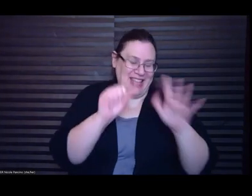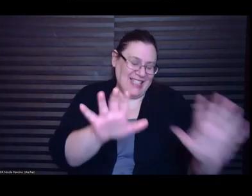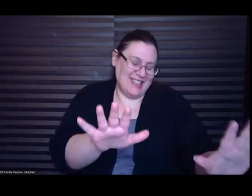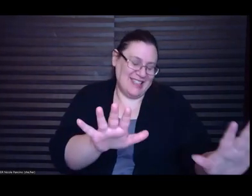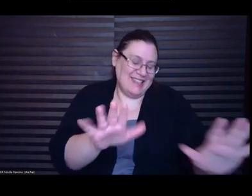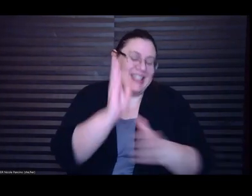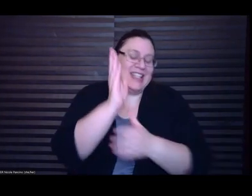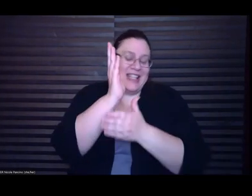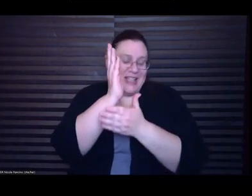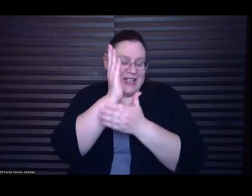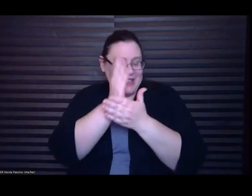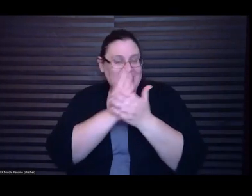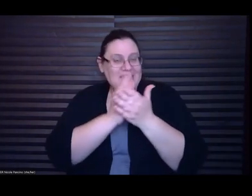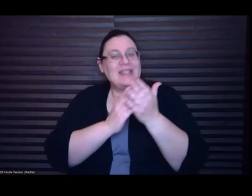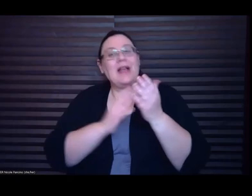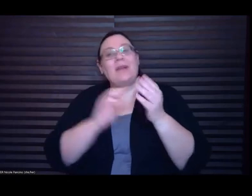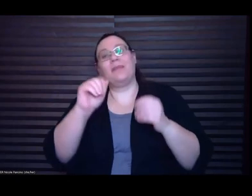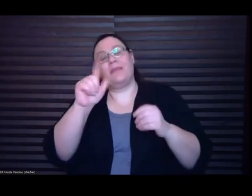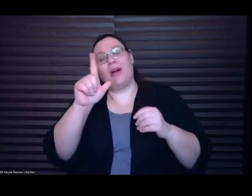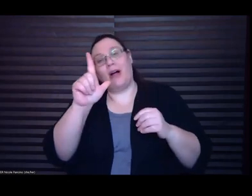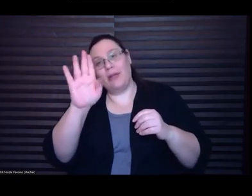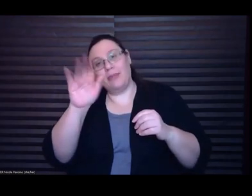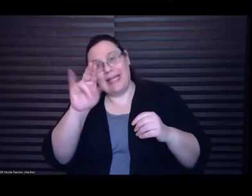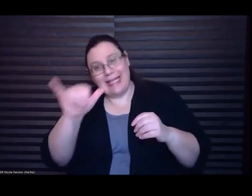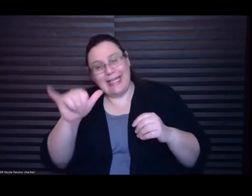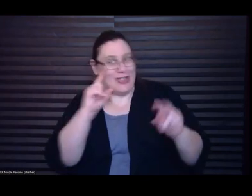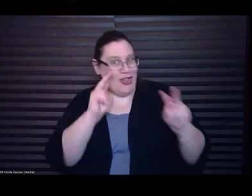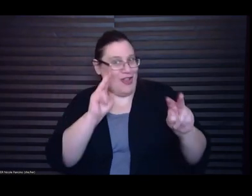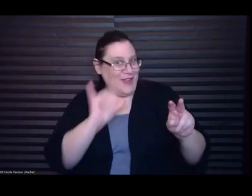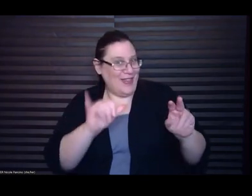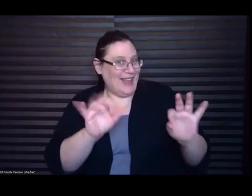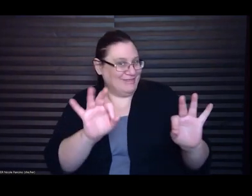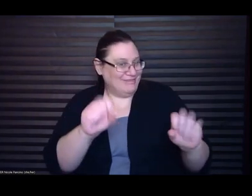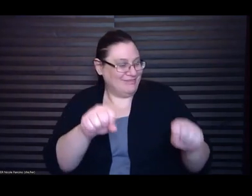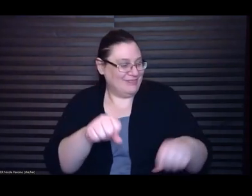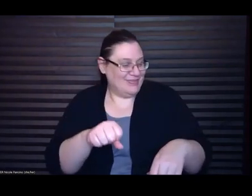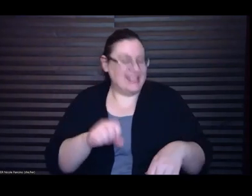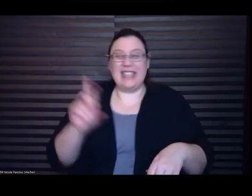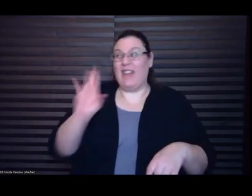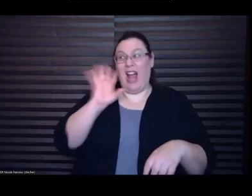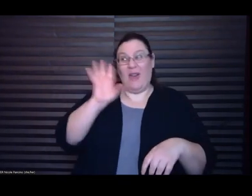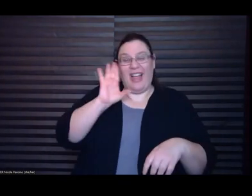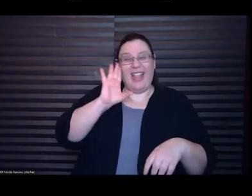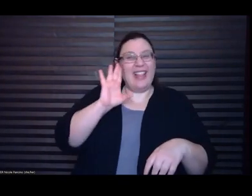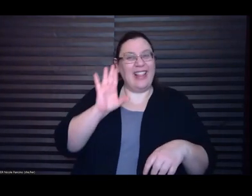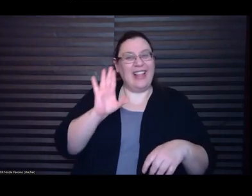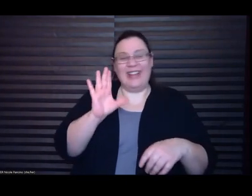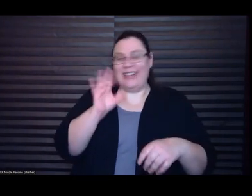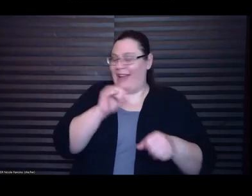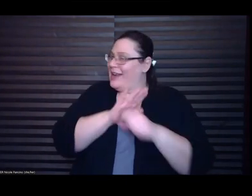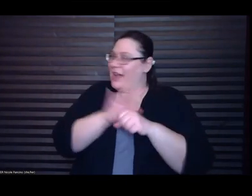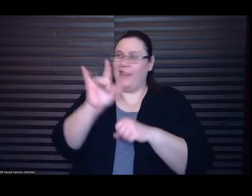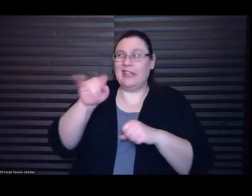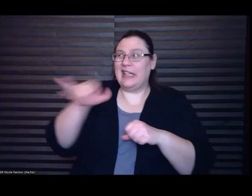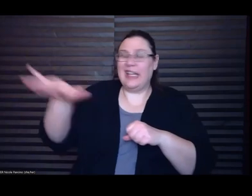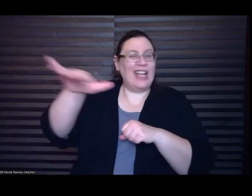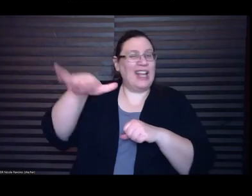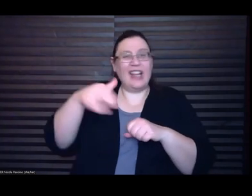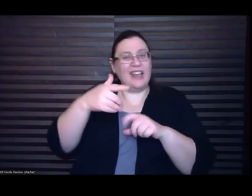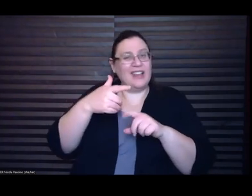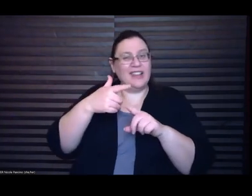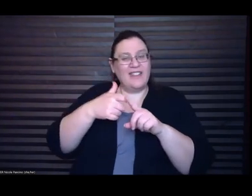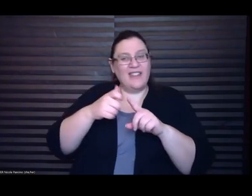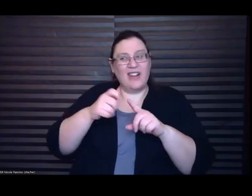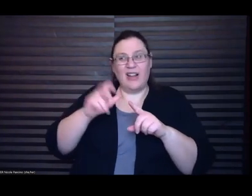I certainly will there's there's not enough literature from from the upstate region yeah thank you for providing